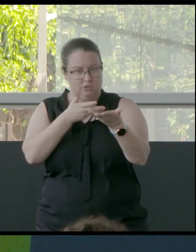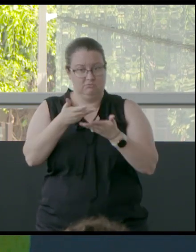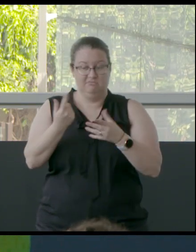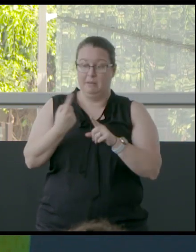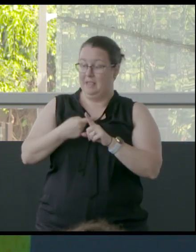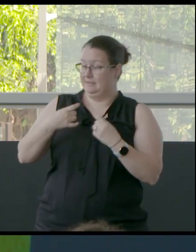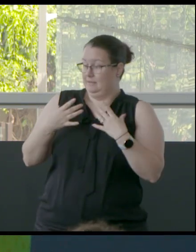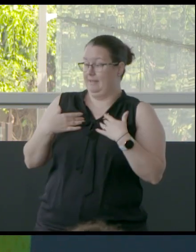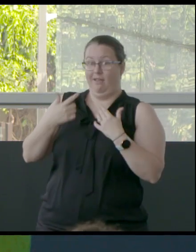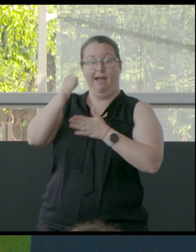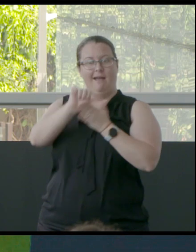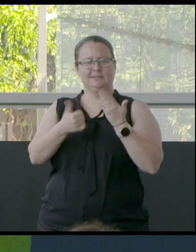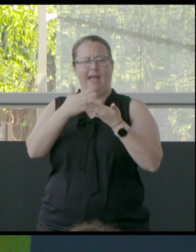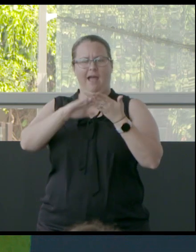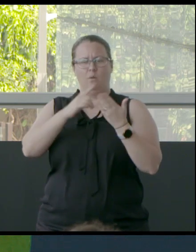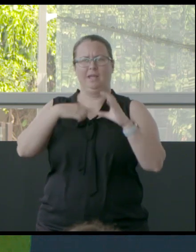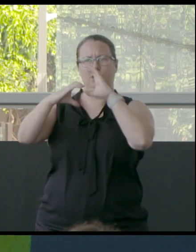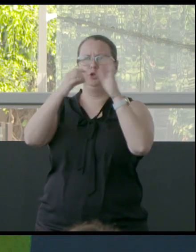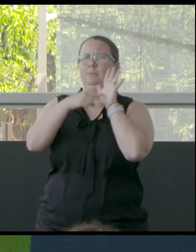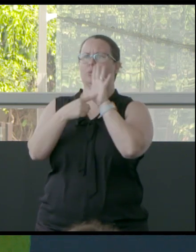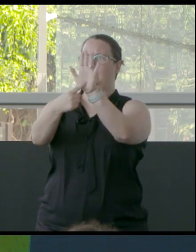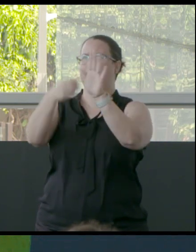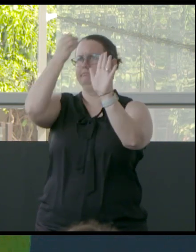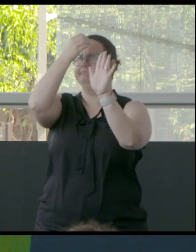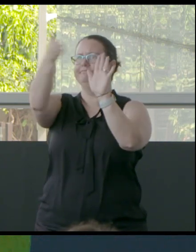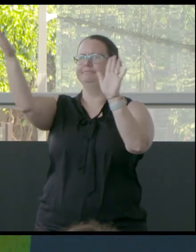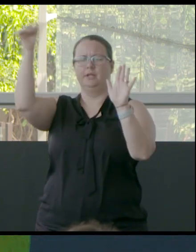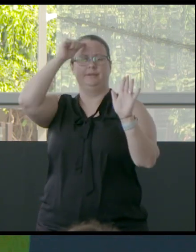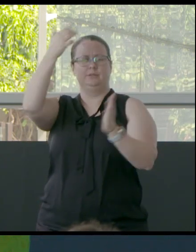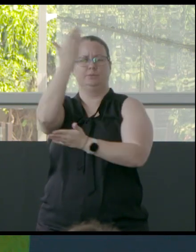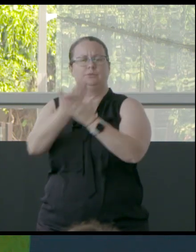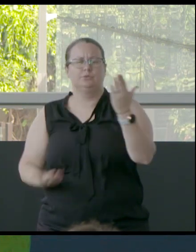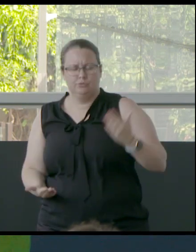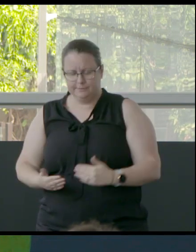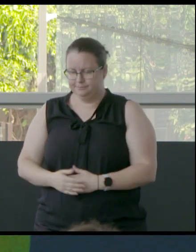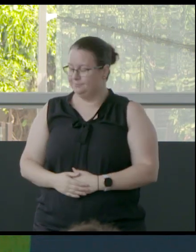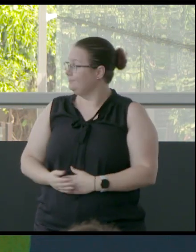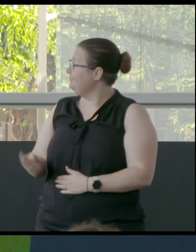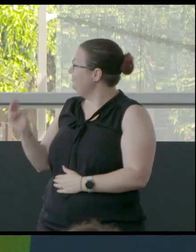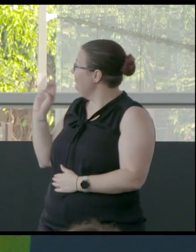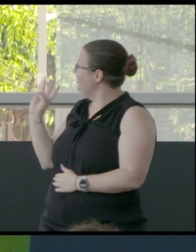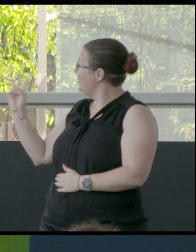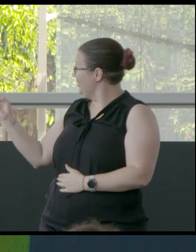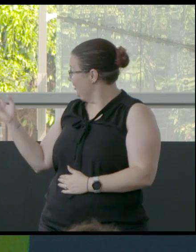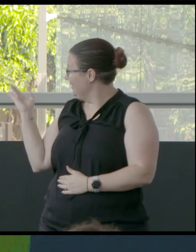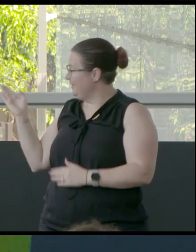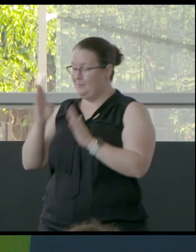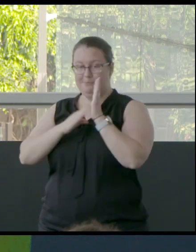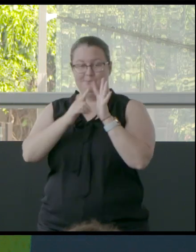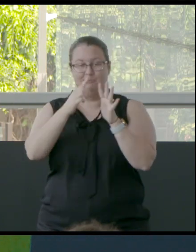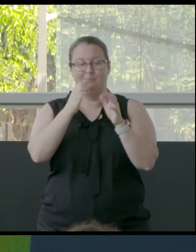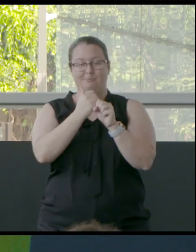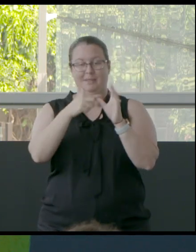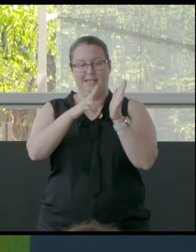can play in communicating these stories. Today, I'm joined by three artists included in the Water Exhibition. Megan Cope,